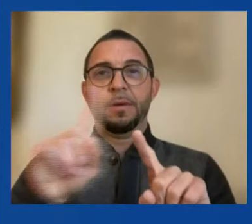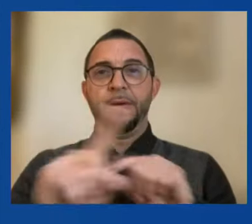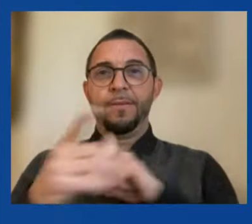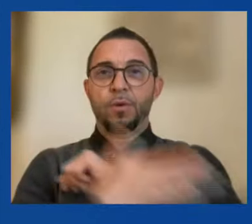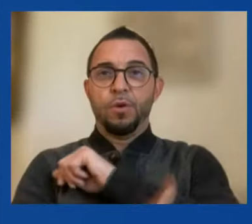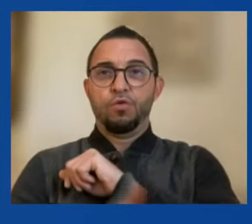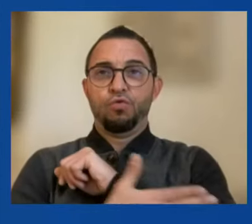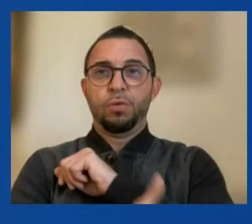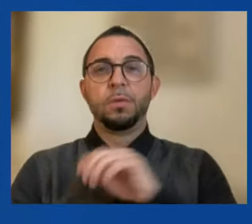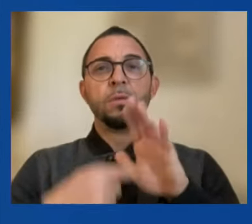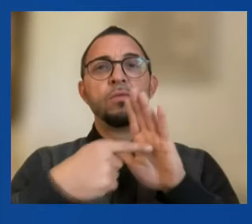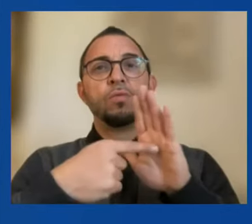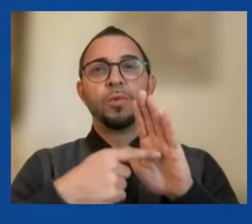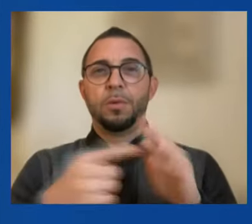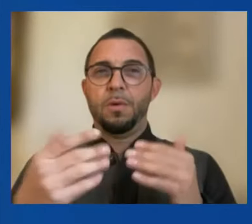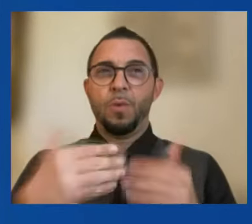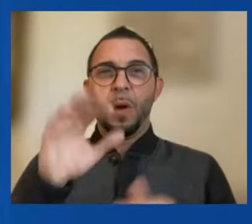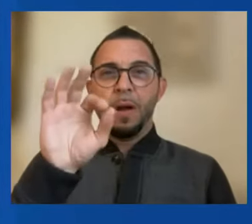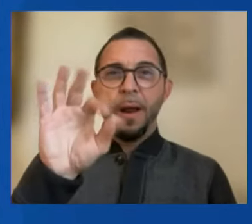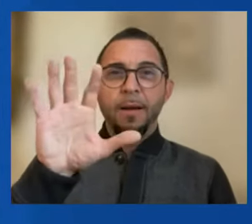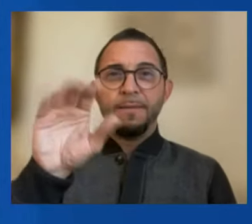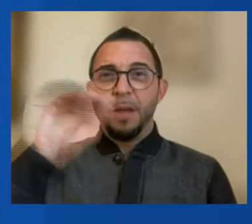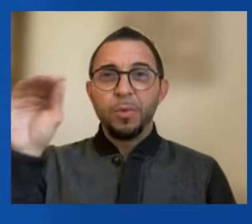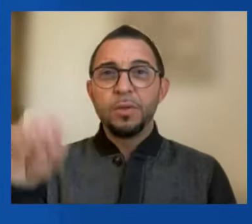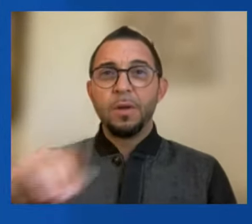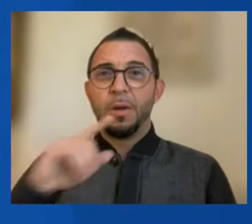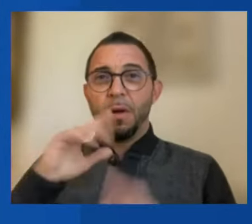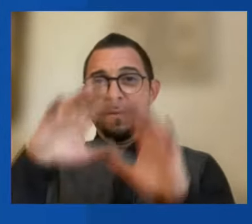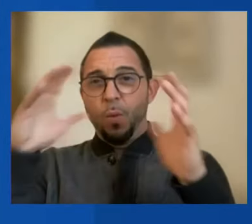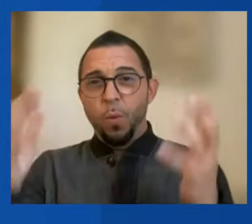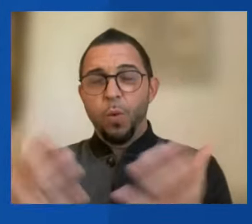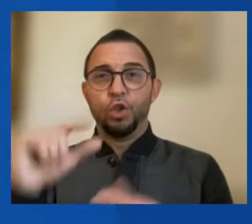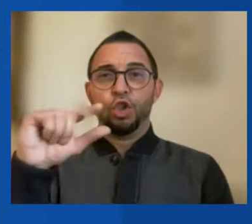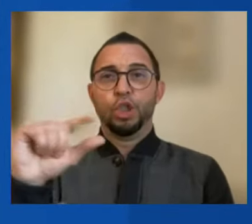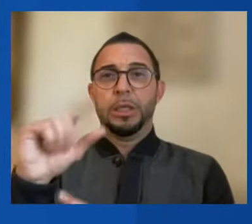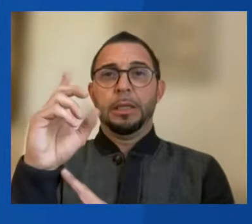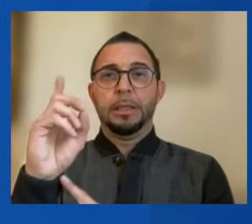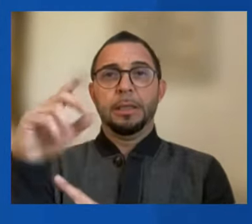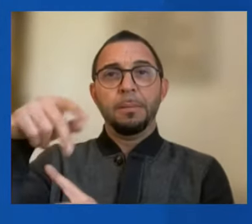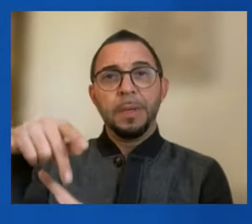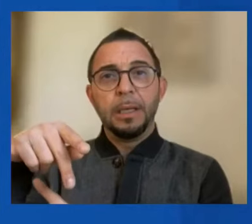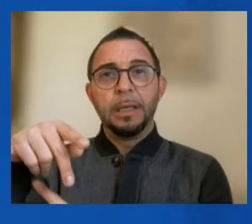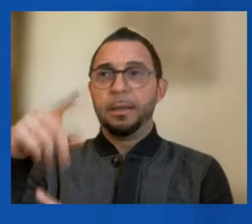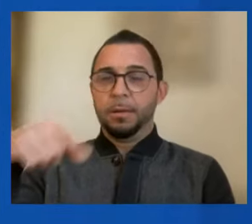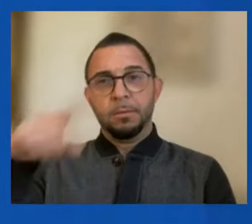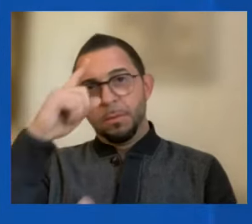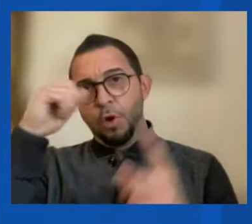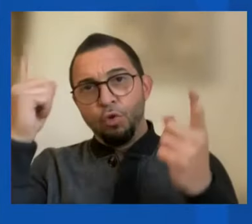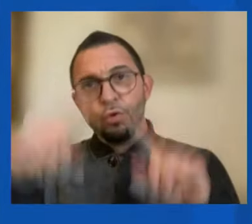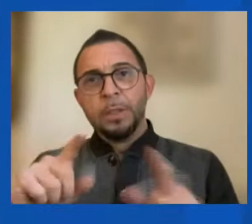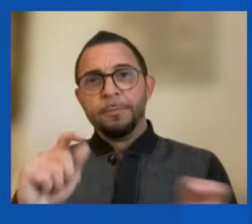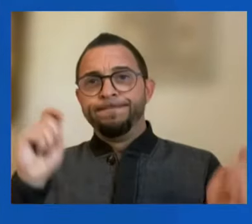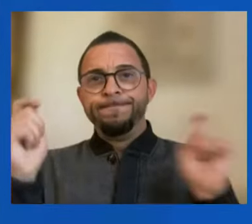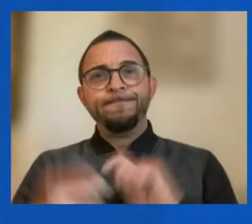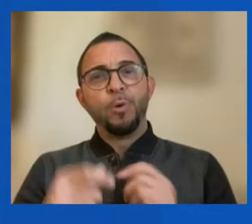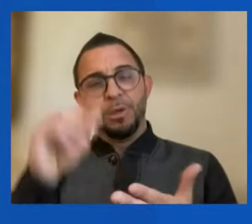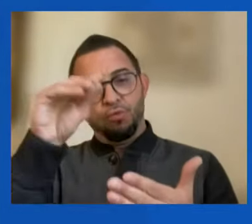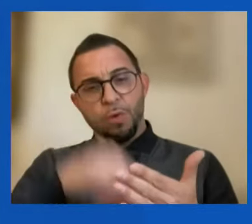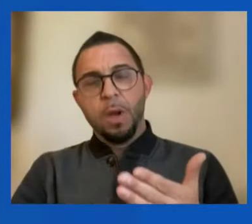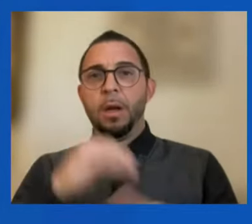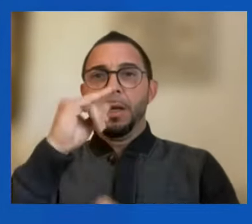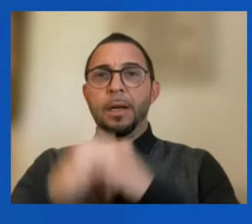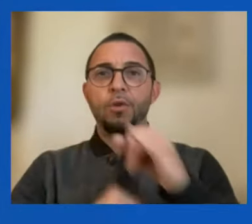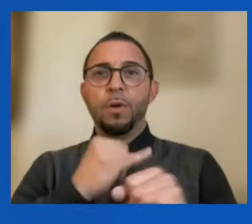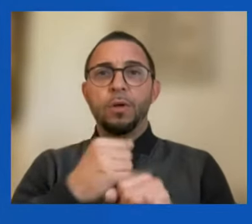nearly 95% of the world's GDP, have agreed to rewrite the international tax rules to